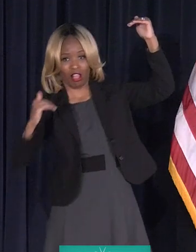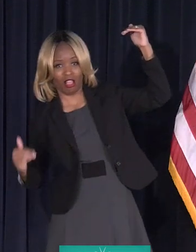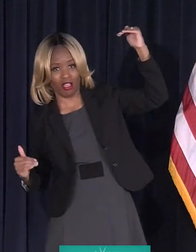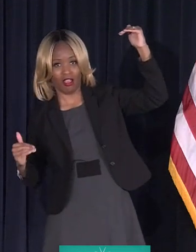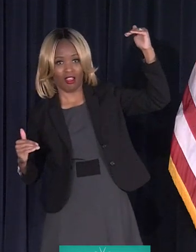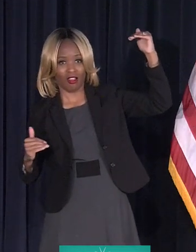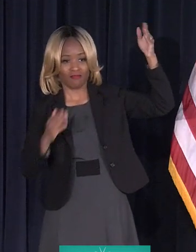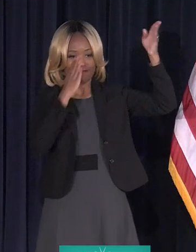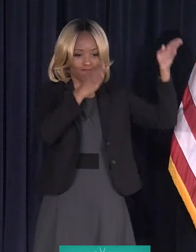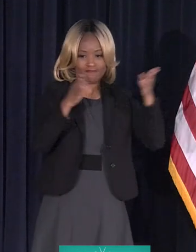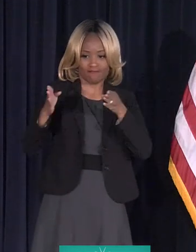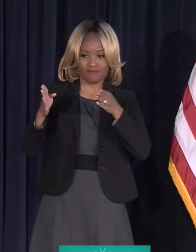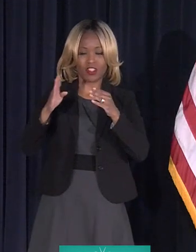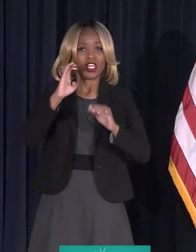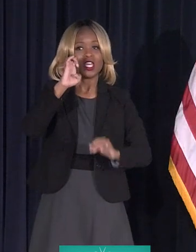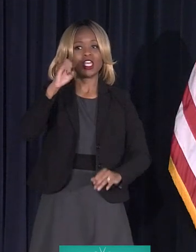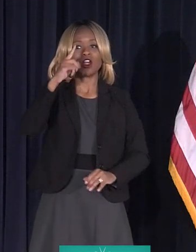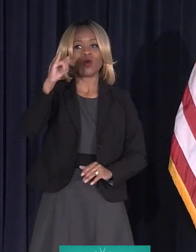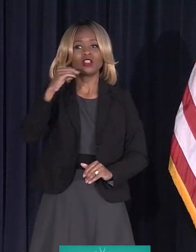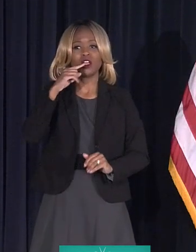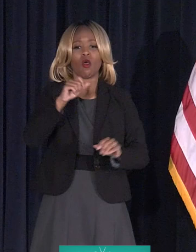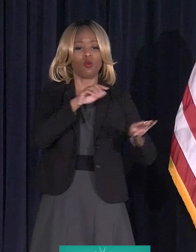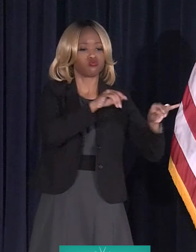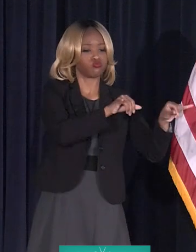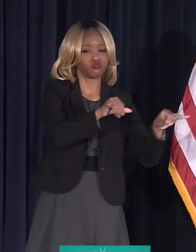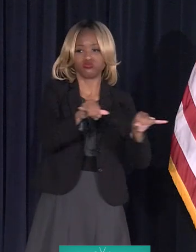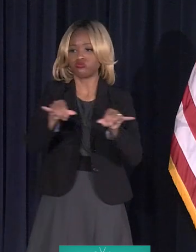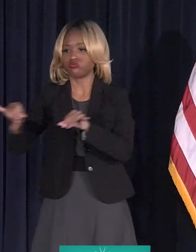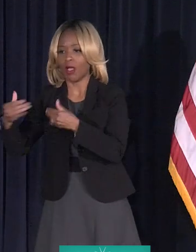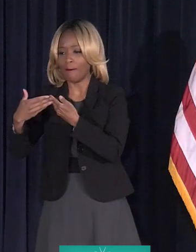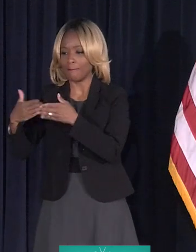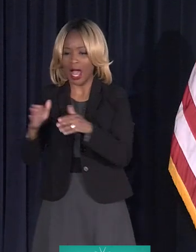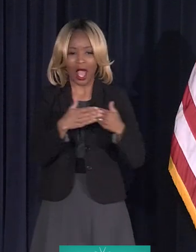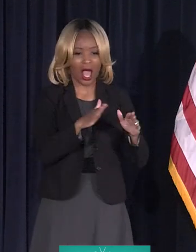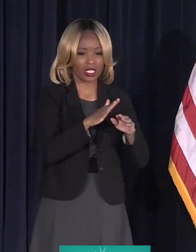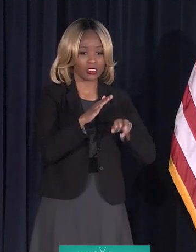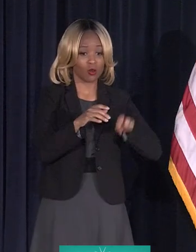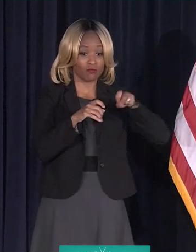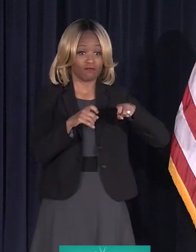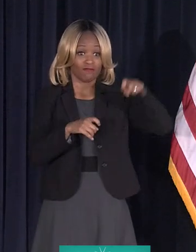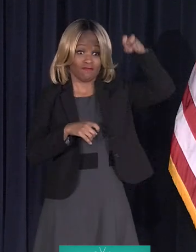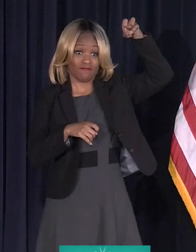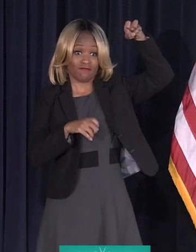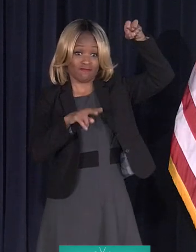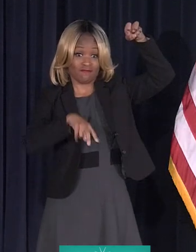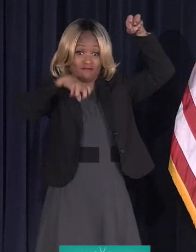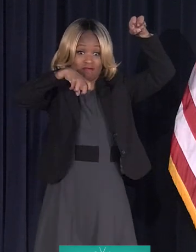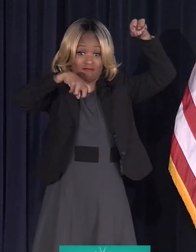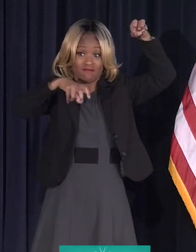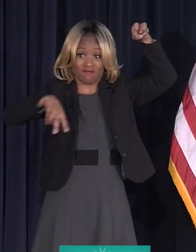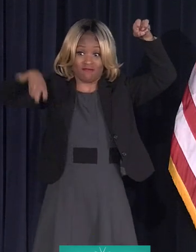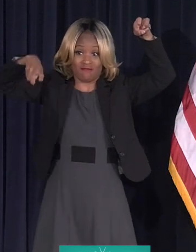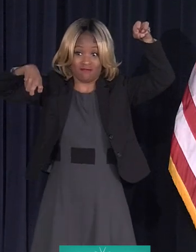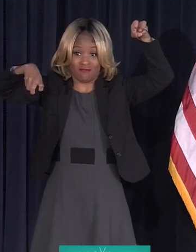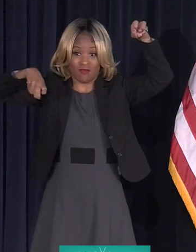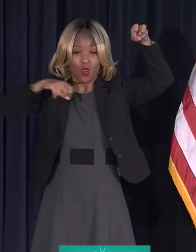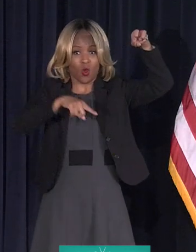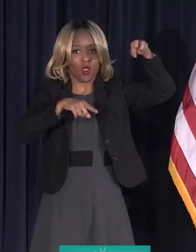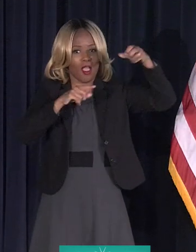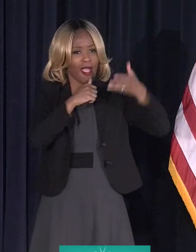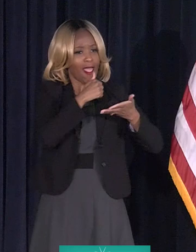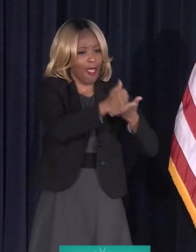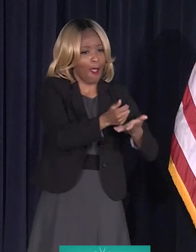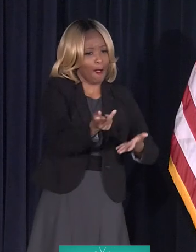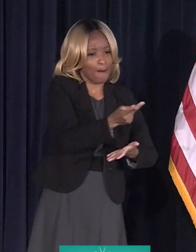Equality says they all get the same box to watch the game. And while this does help the tall person and the middle person, the short